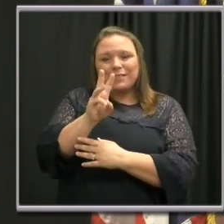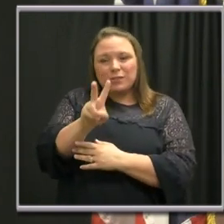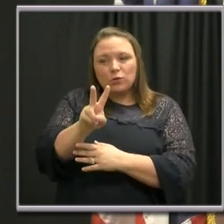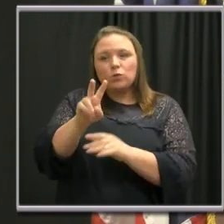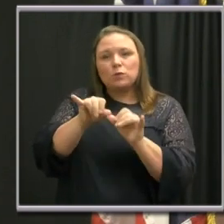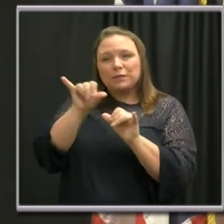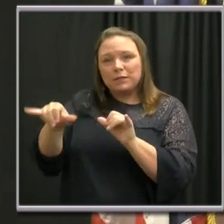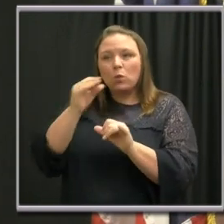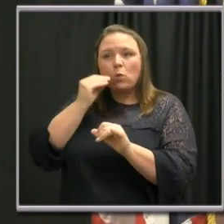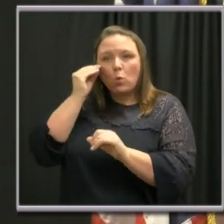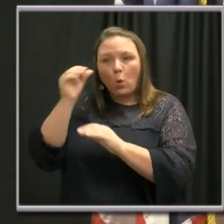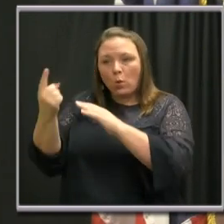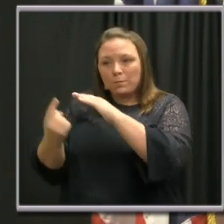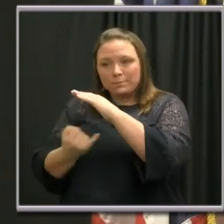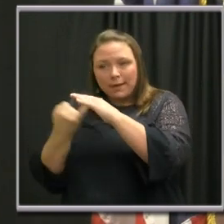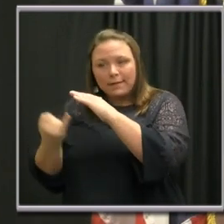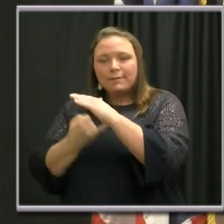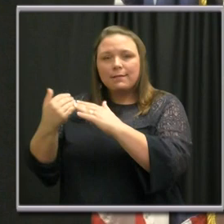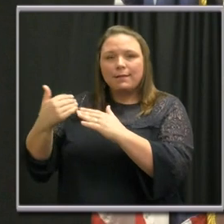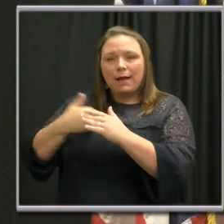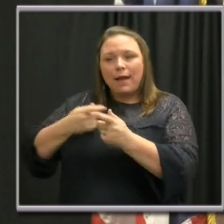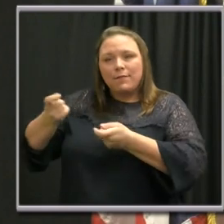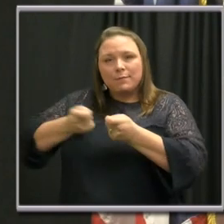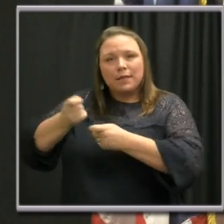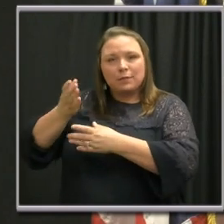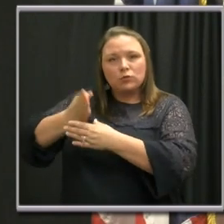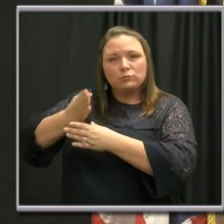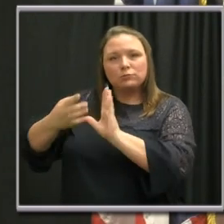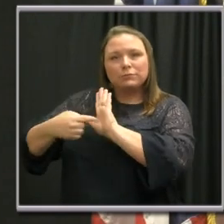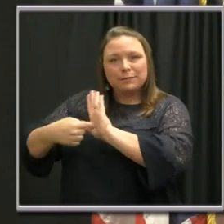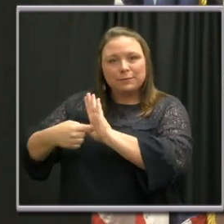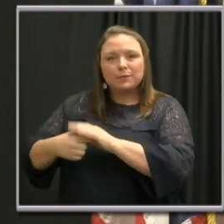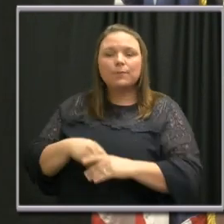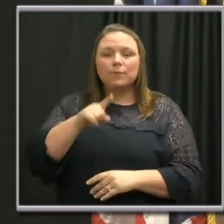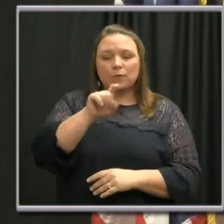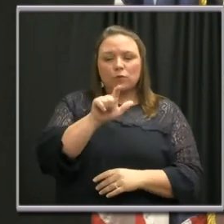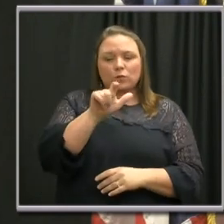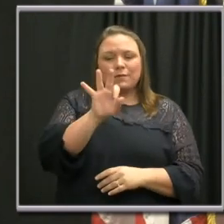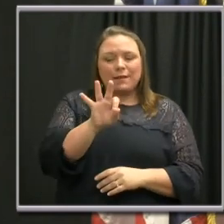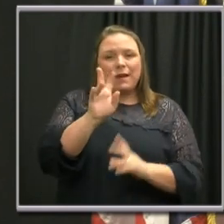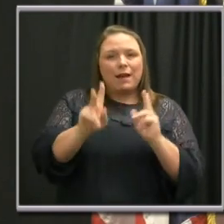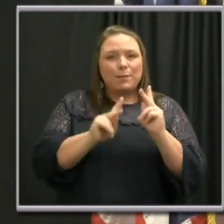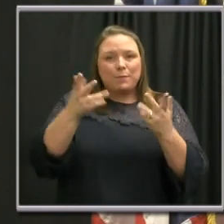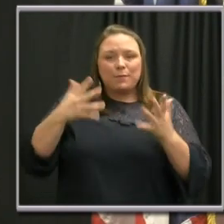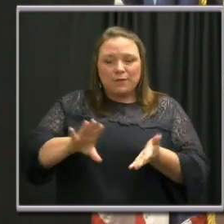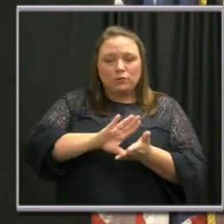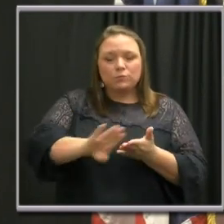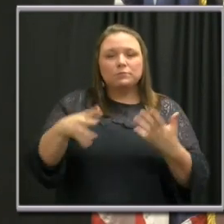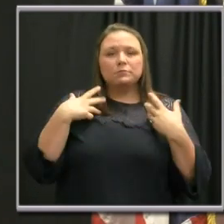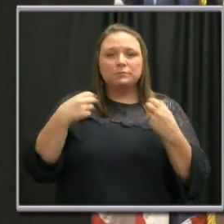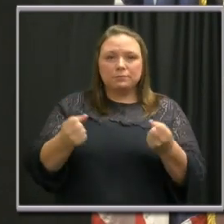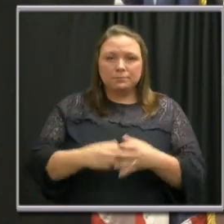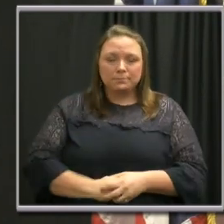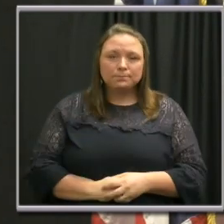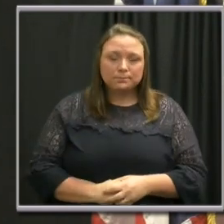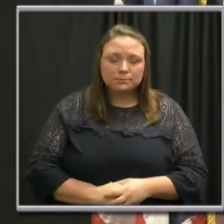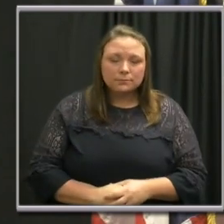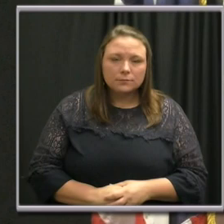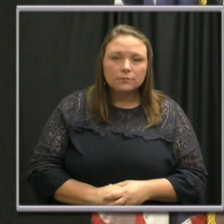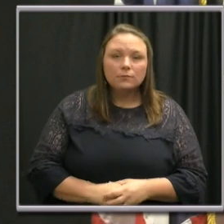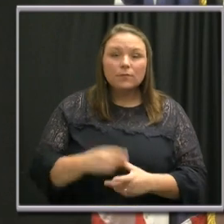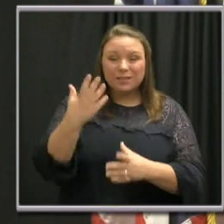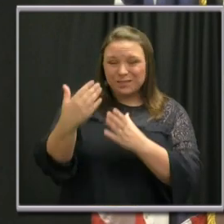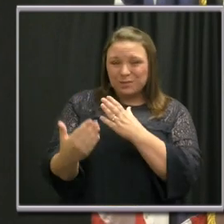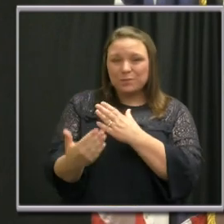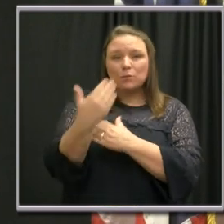are self-isolating at home and have mild and manageable symptoms. 129 patients have been cleared. This morning, the